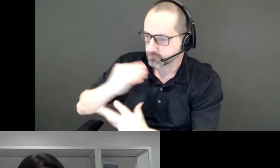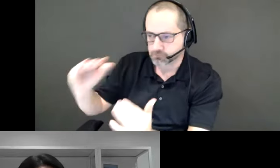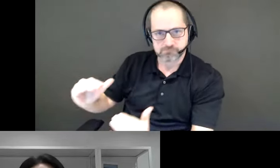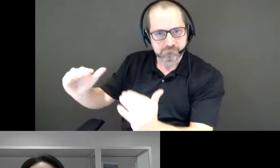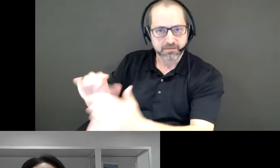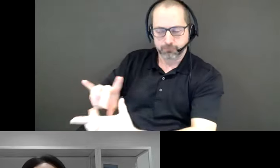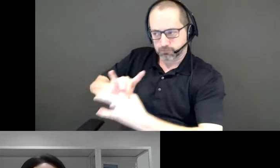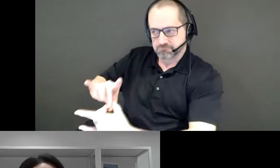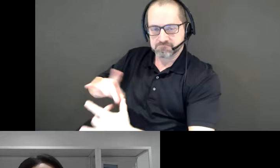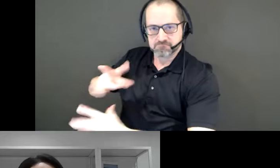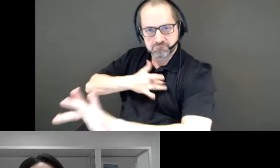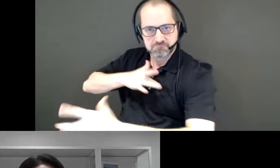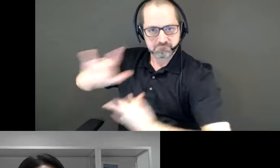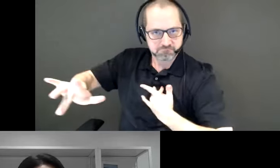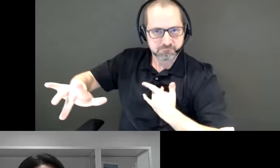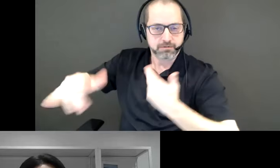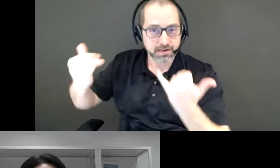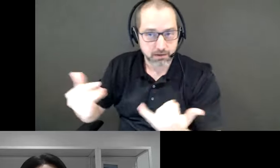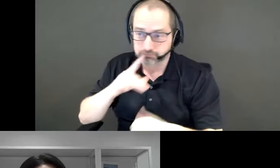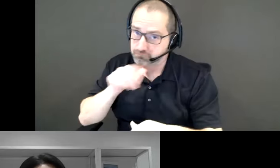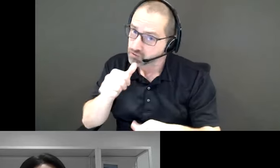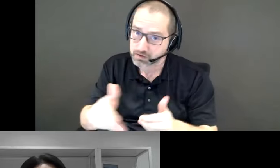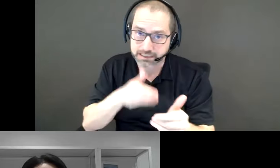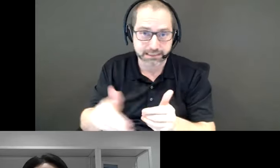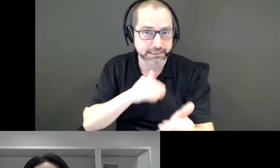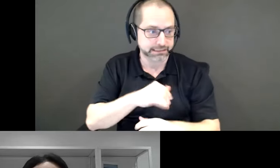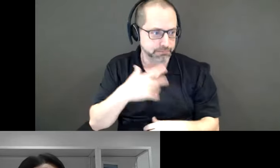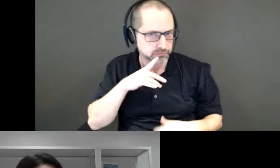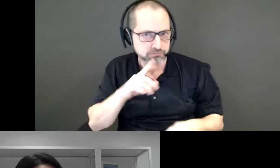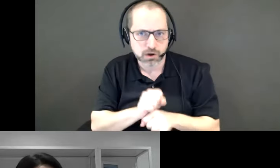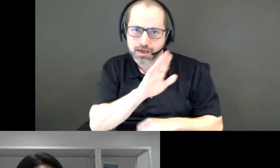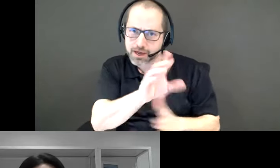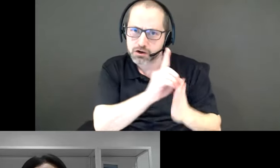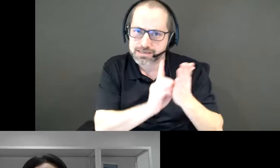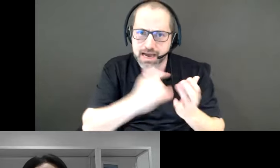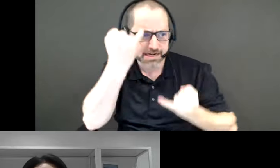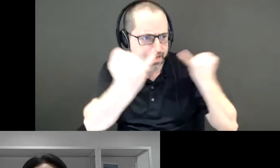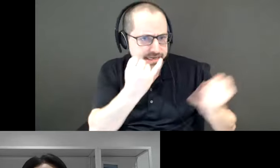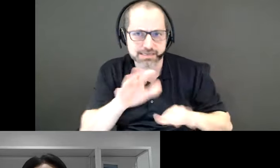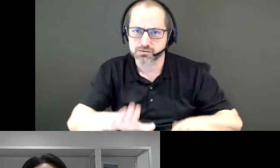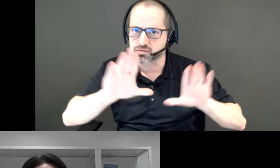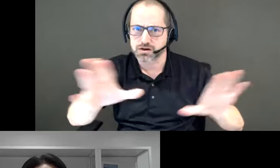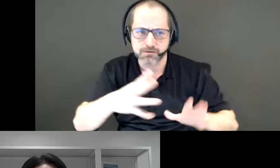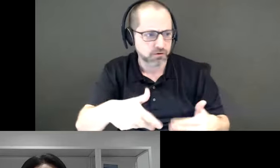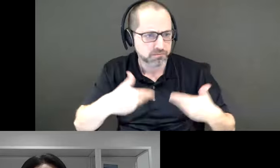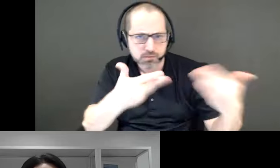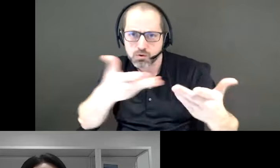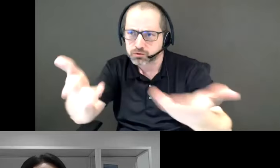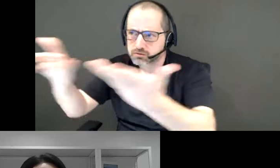no easy task, and it's been quite amazing to see the designs come in and how every single one of the teams has risen to the occasion.